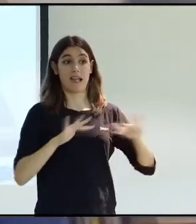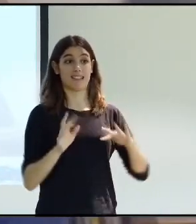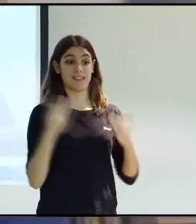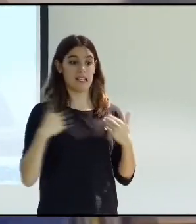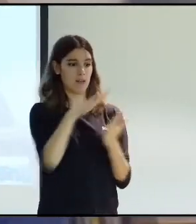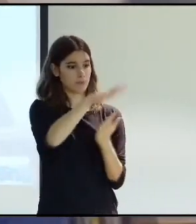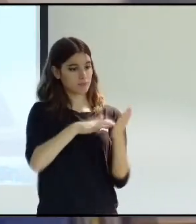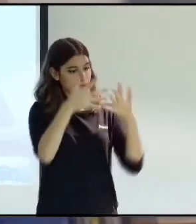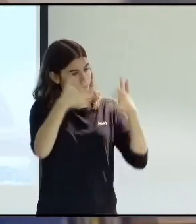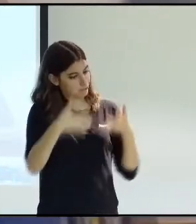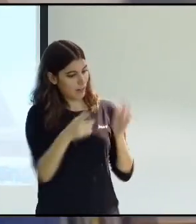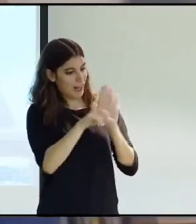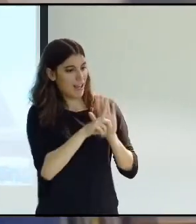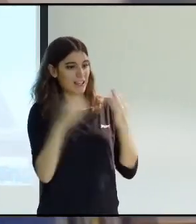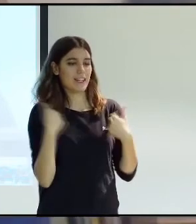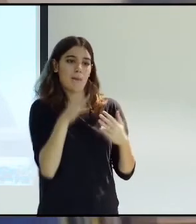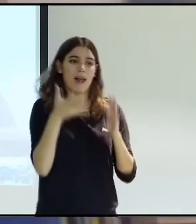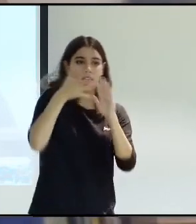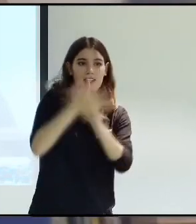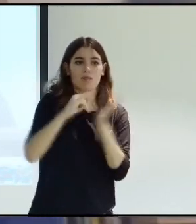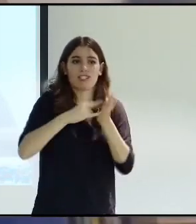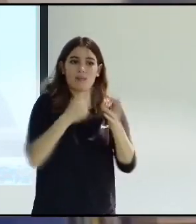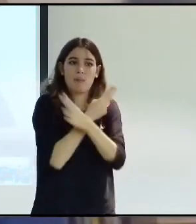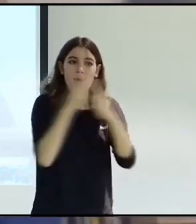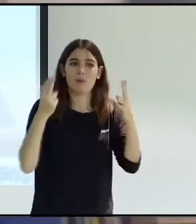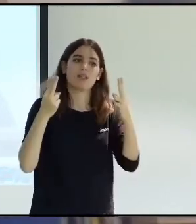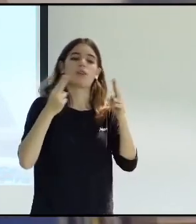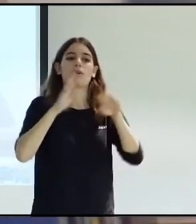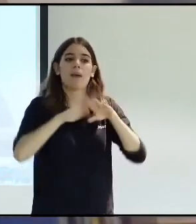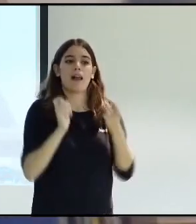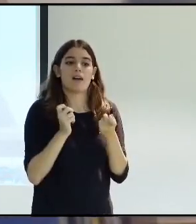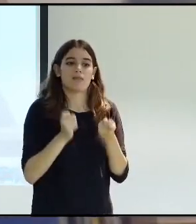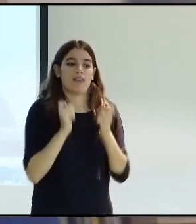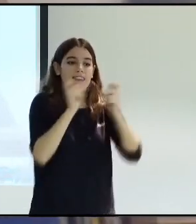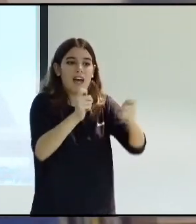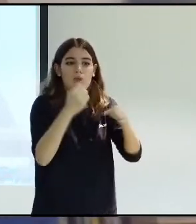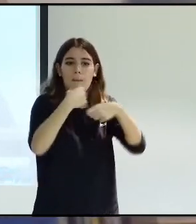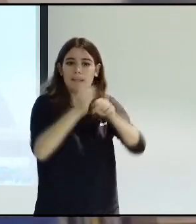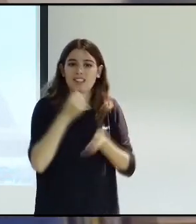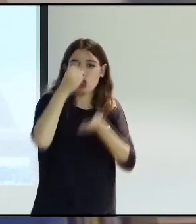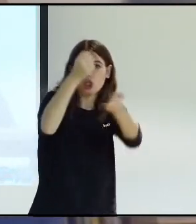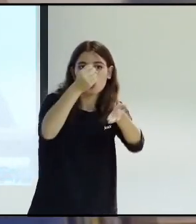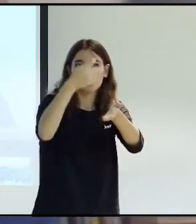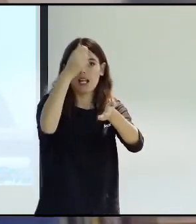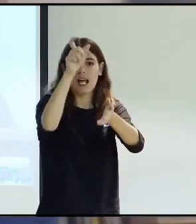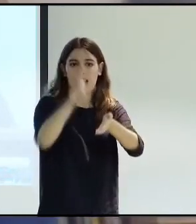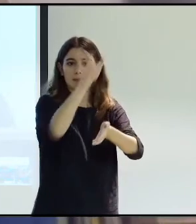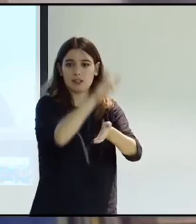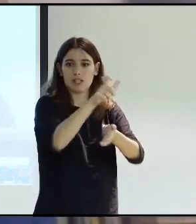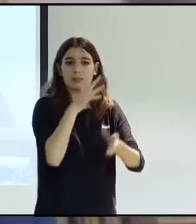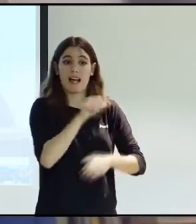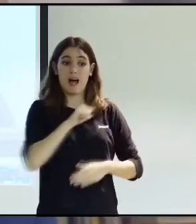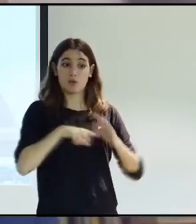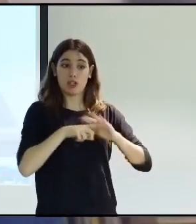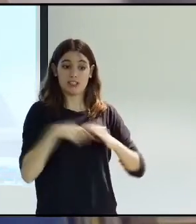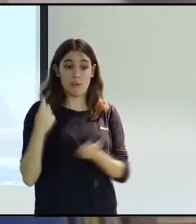precisely for independent living, where we are having drafted a law for a provision